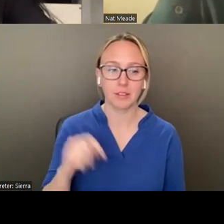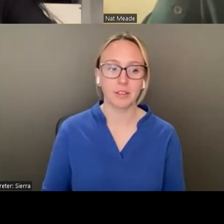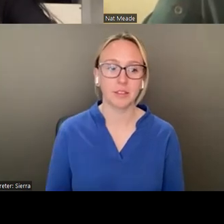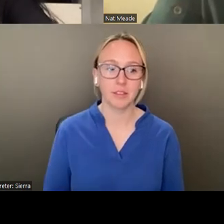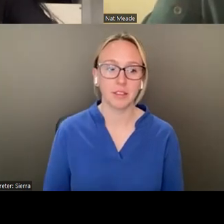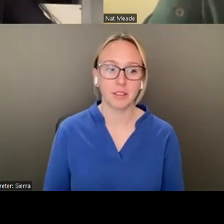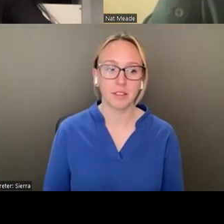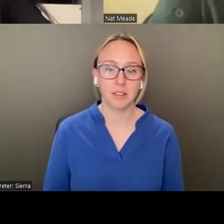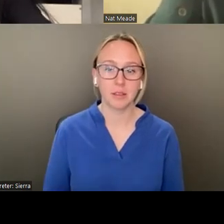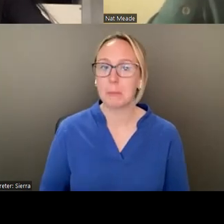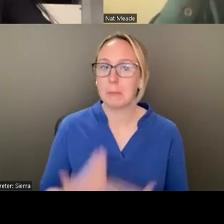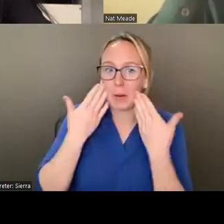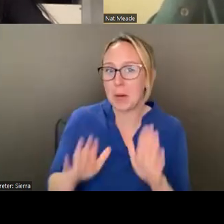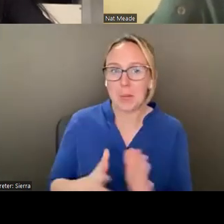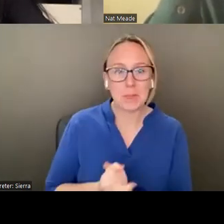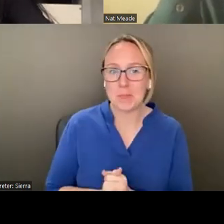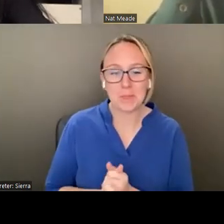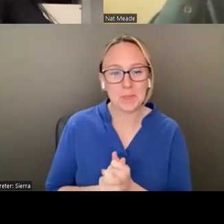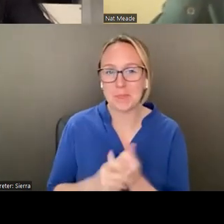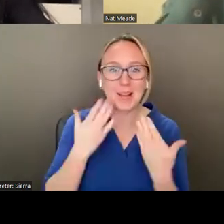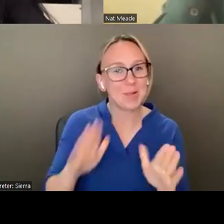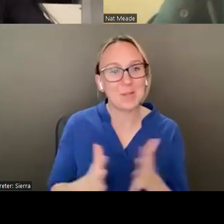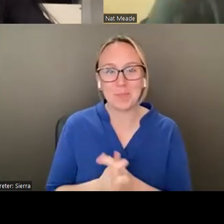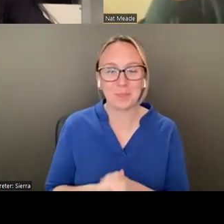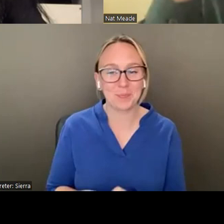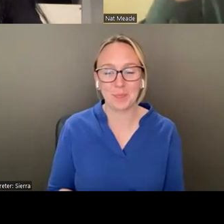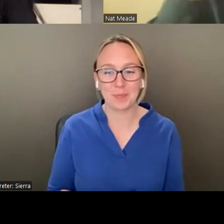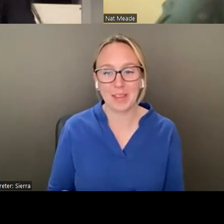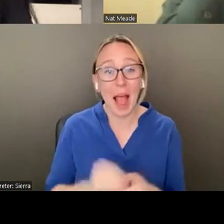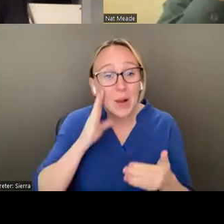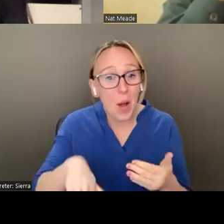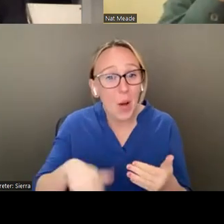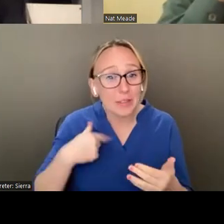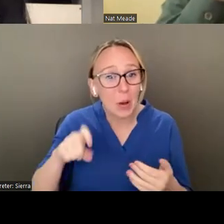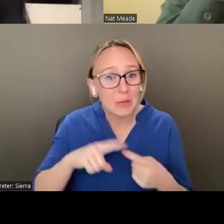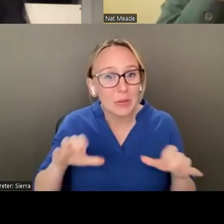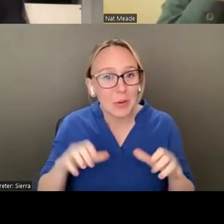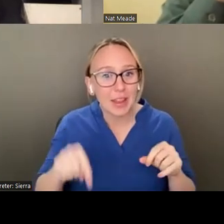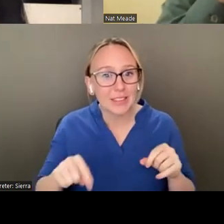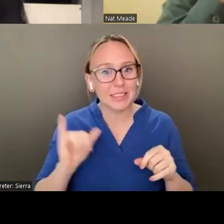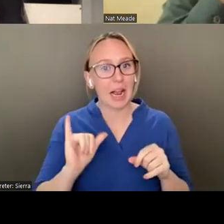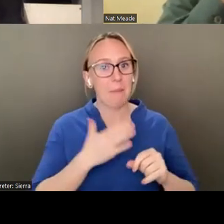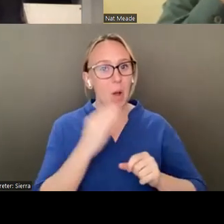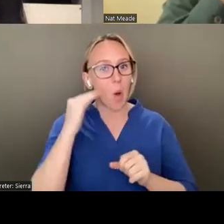I don't know. I don't know. I think I know I was supposed to do this. was like my assignment.